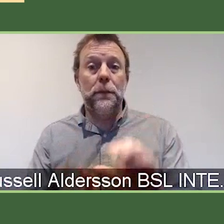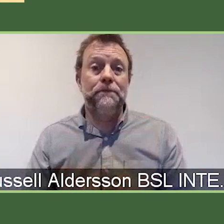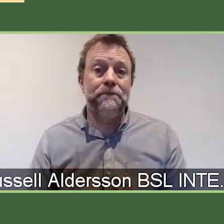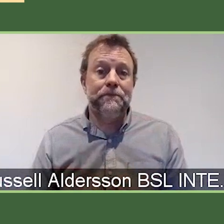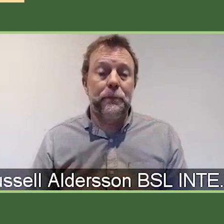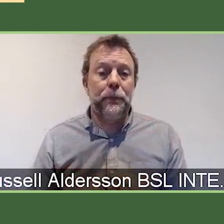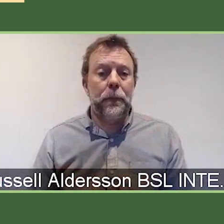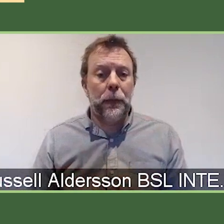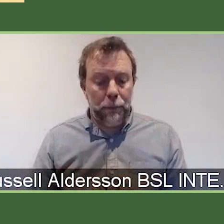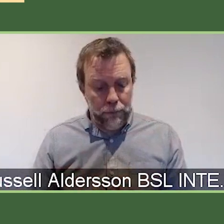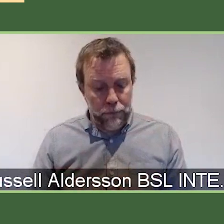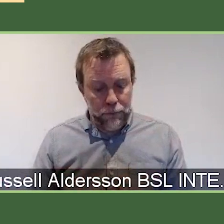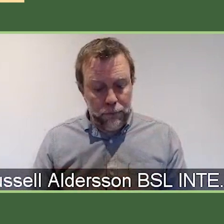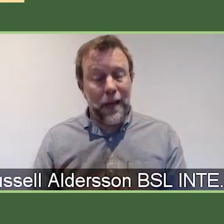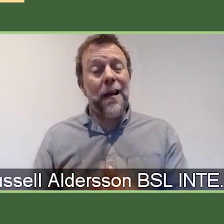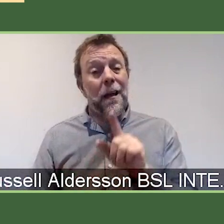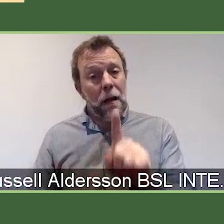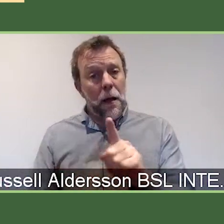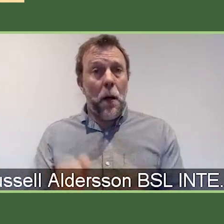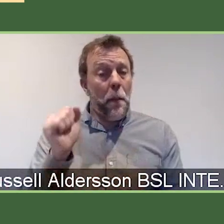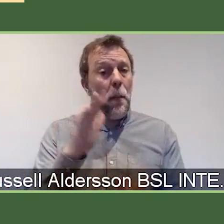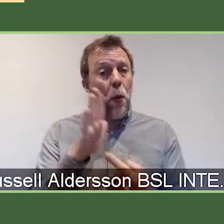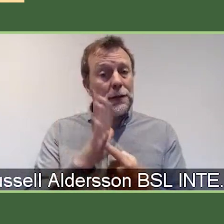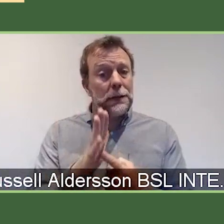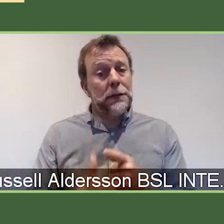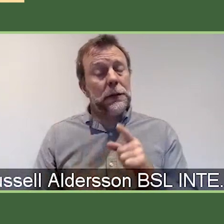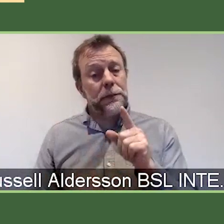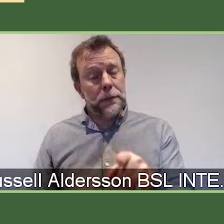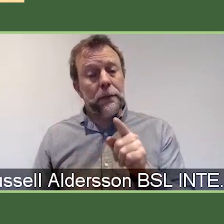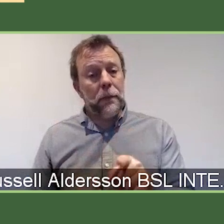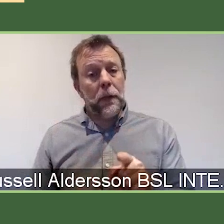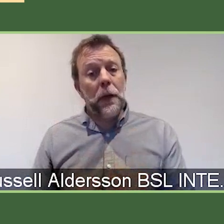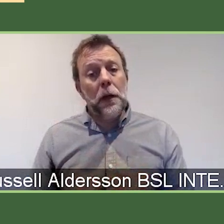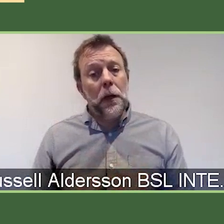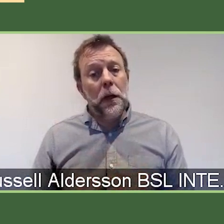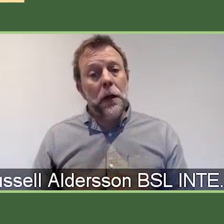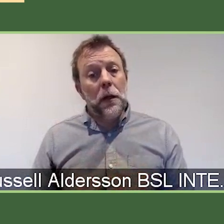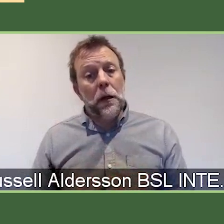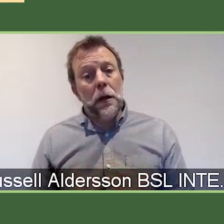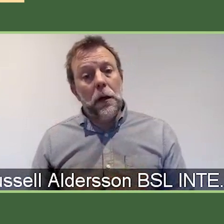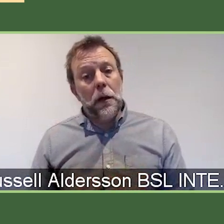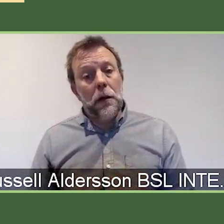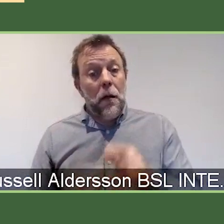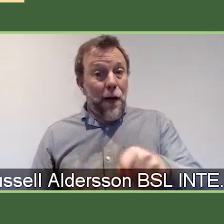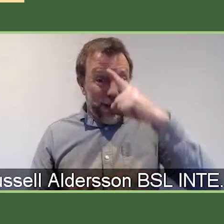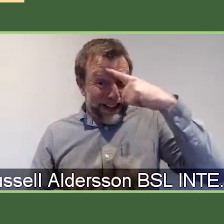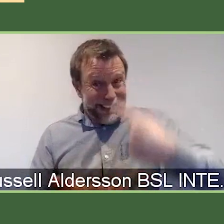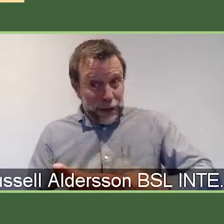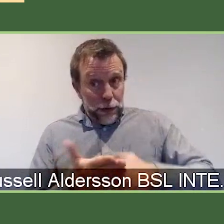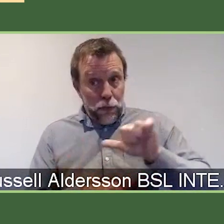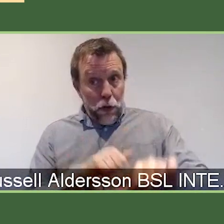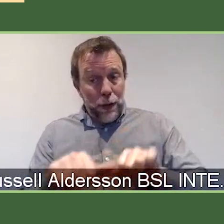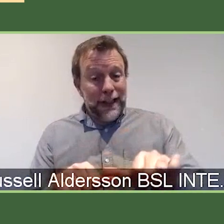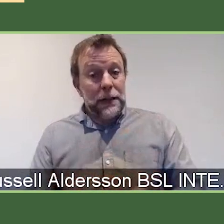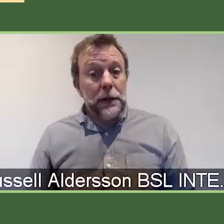But, of course, I think one of the important things maybe to say alongside this is that, you know, in terms of the decision-making processes that we